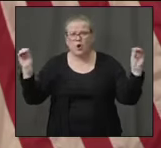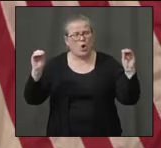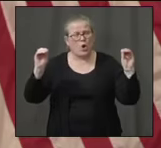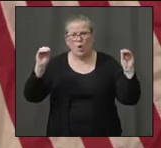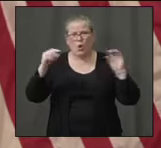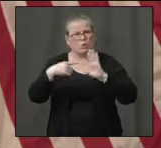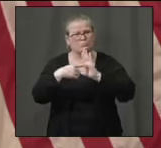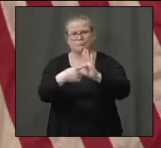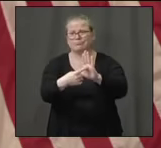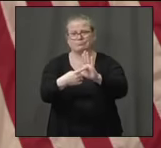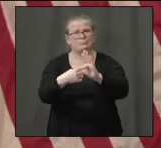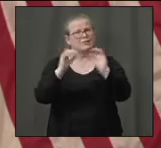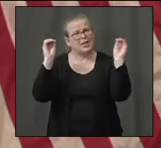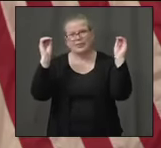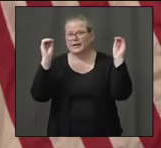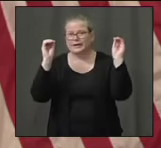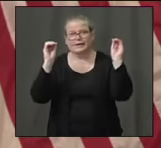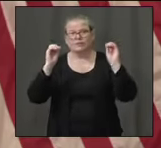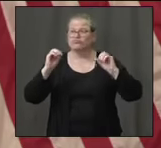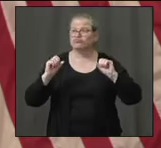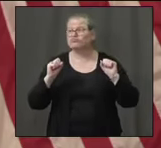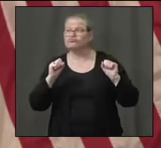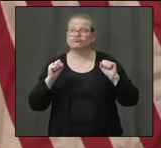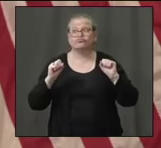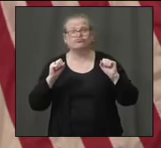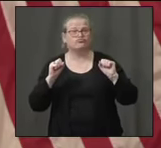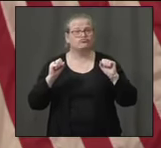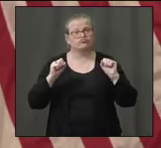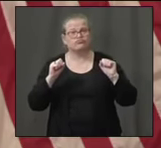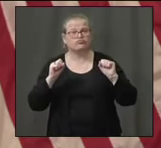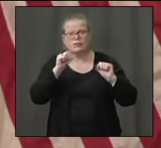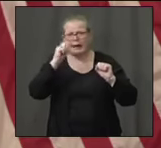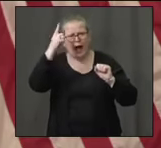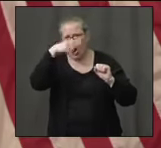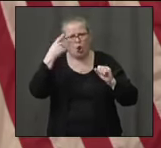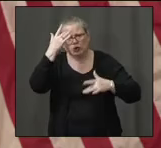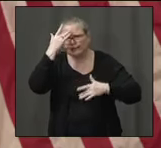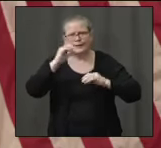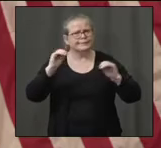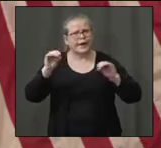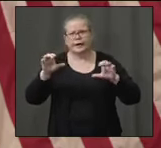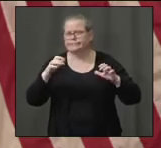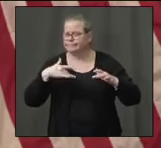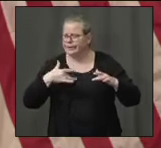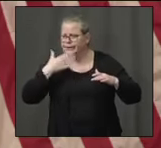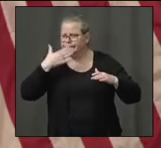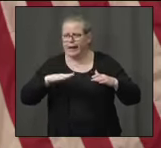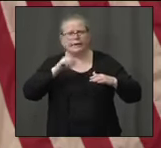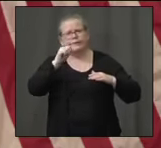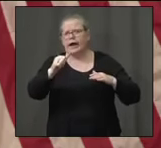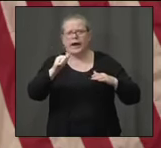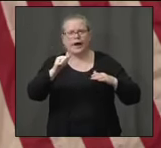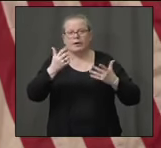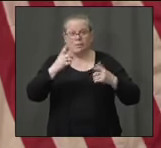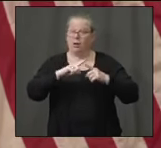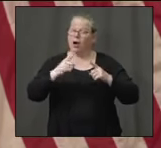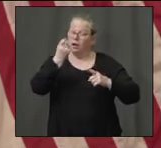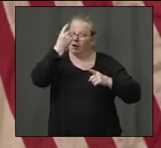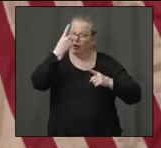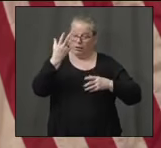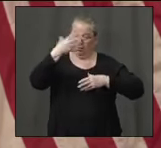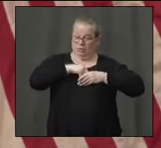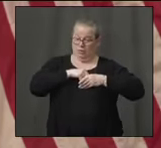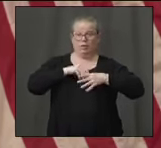And what we believe will be helpful as we start to bring Connecticut back to work and bring life back to Connecticut